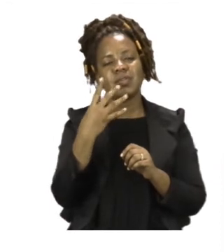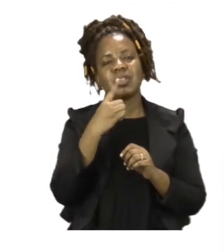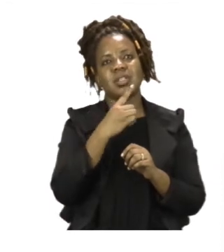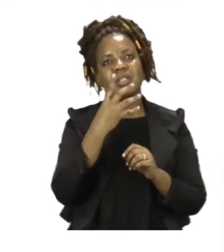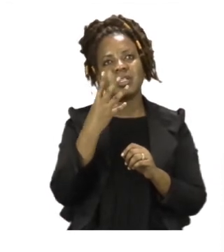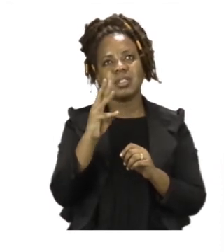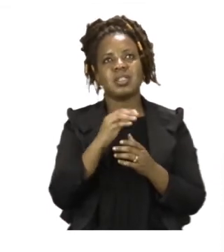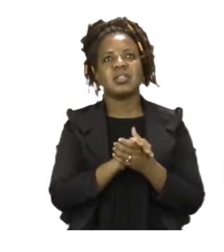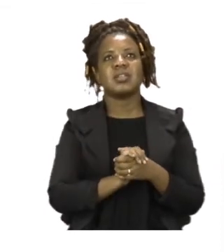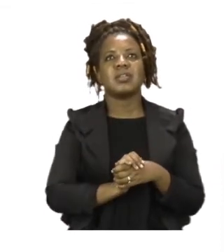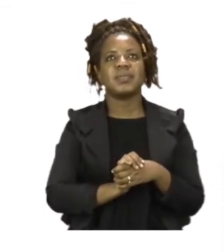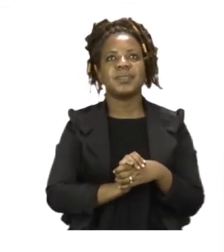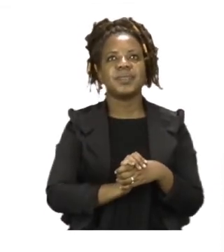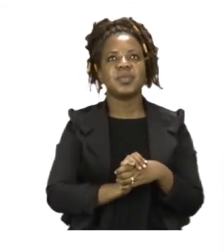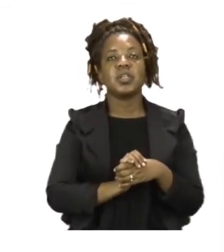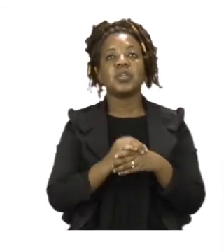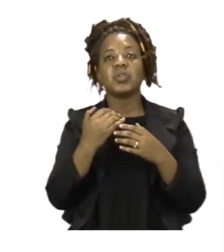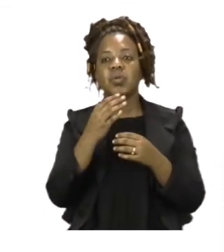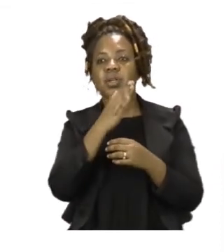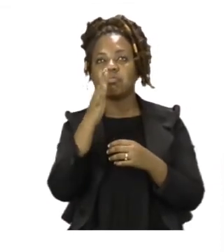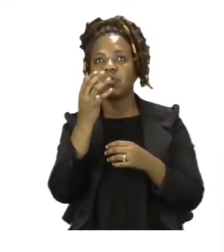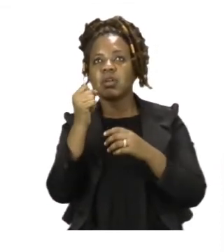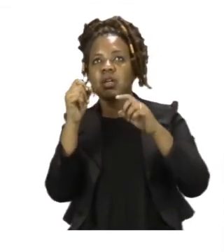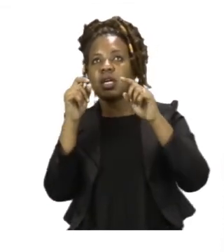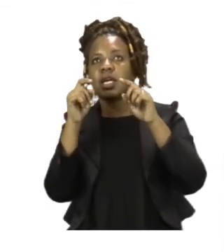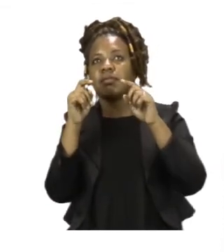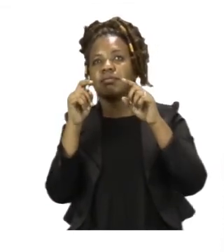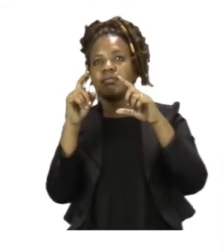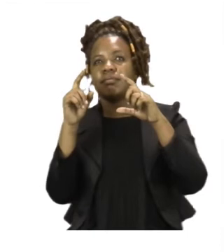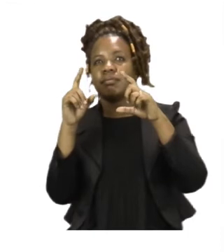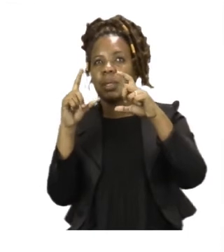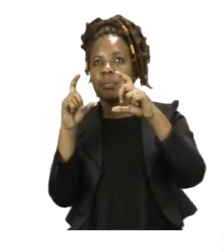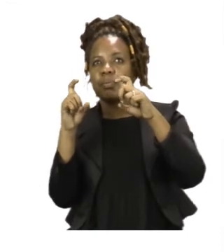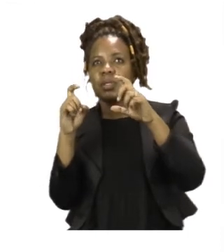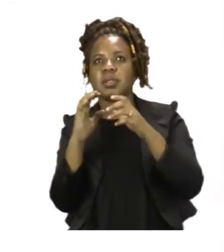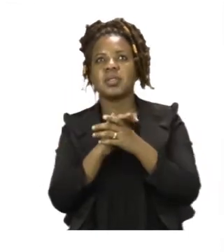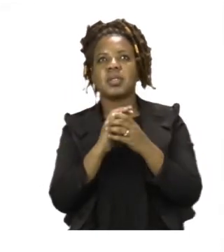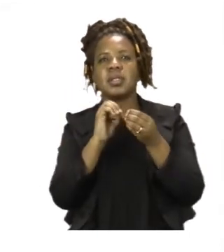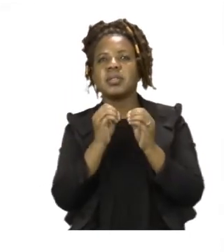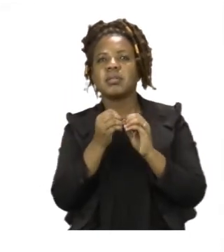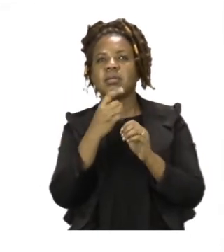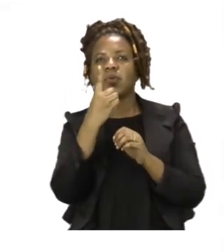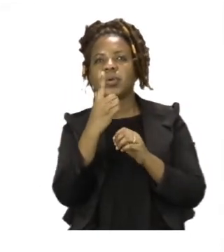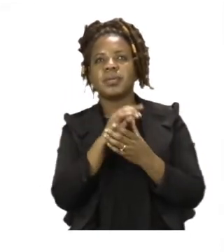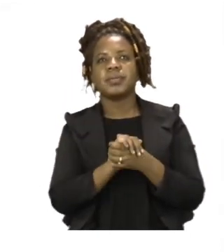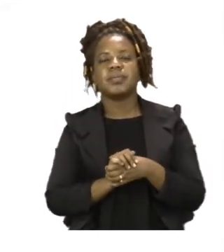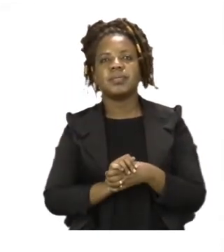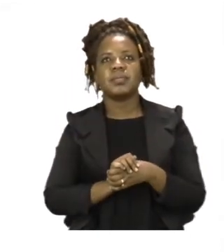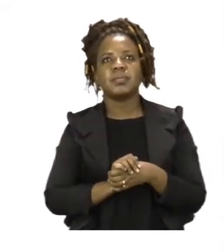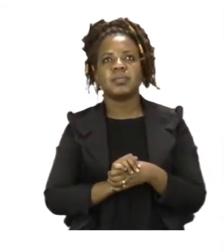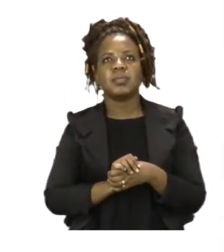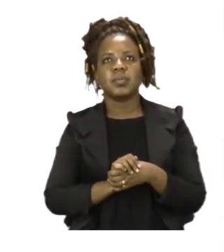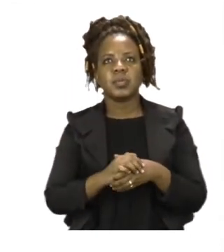how we were taking a look at Mr. Lion. Let's take a look at number one. It says. The